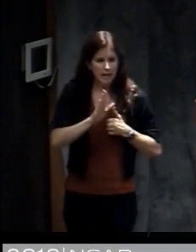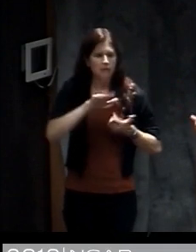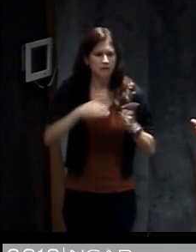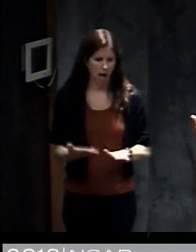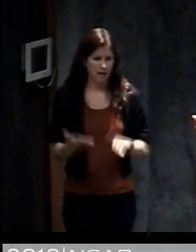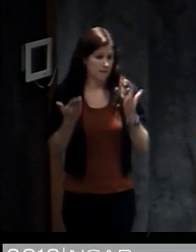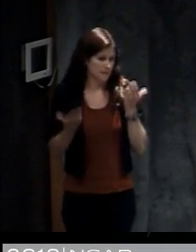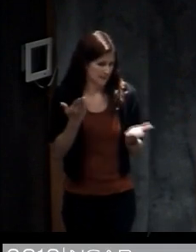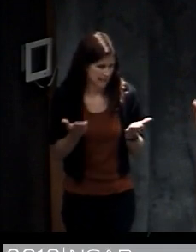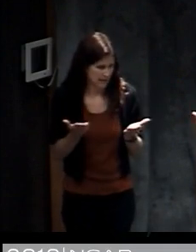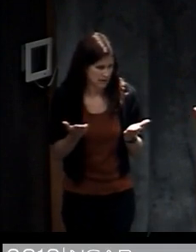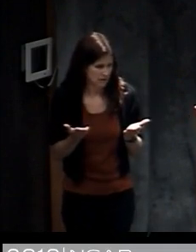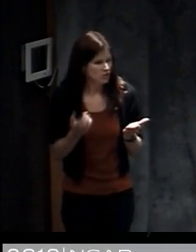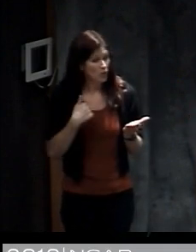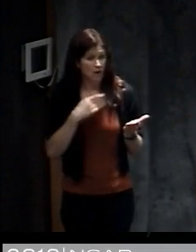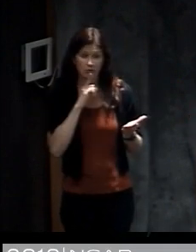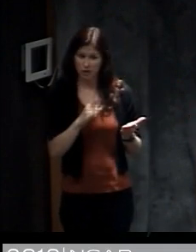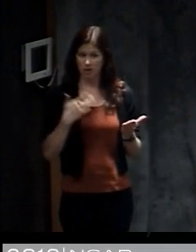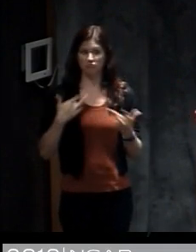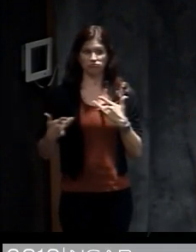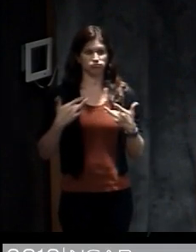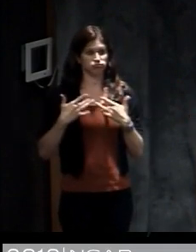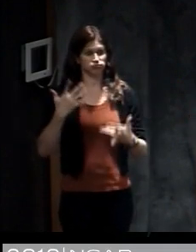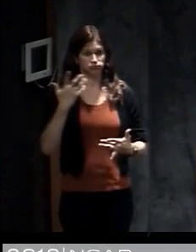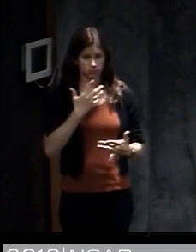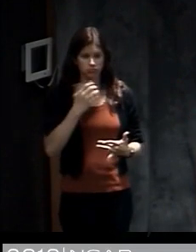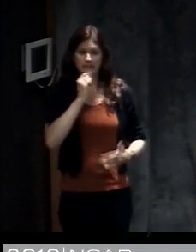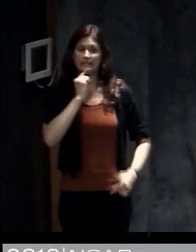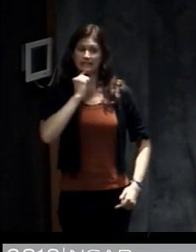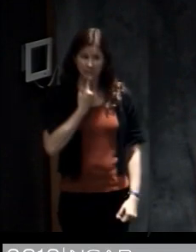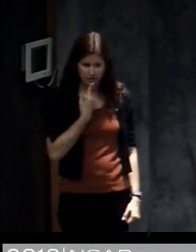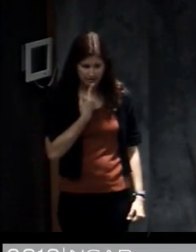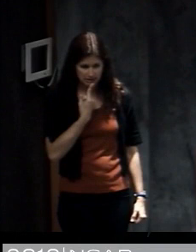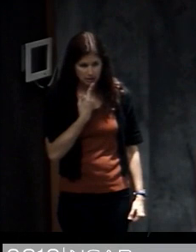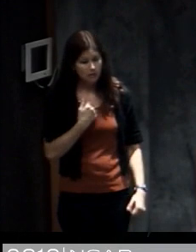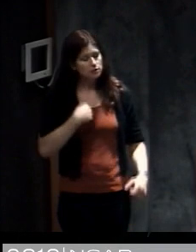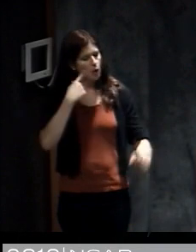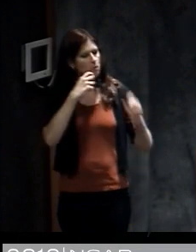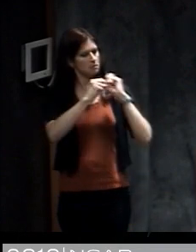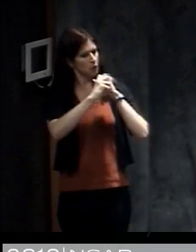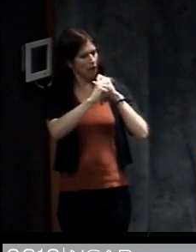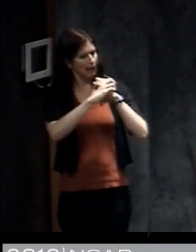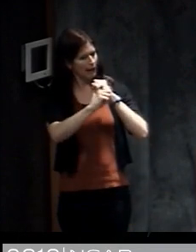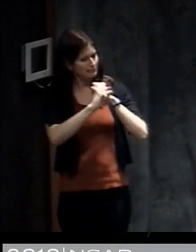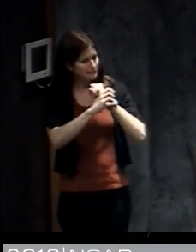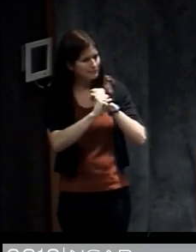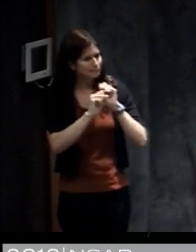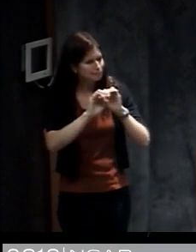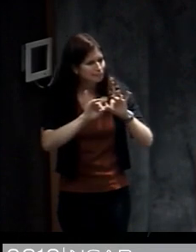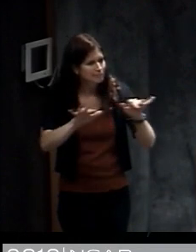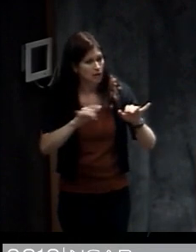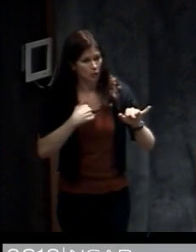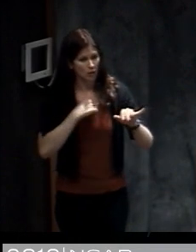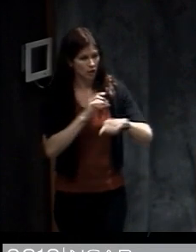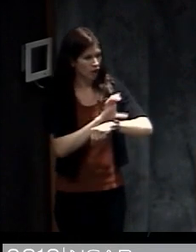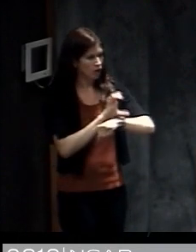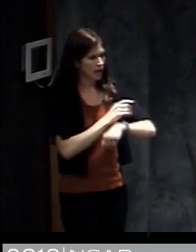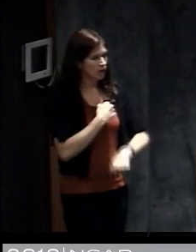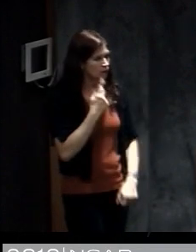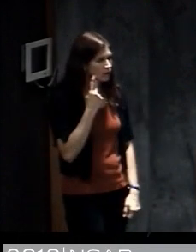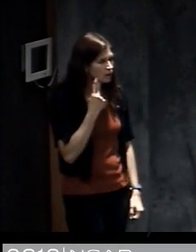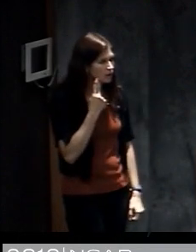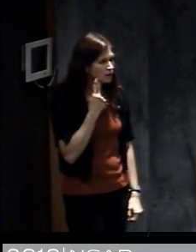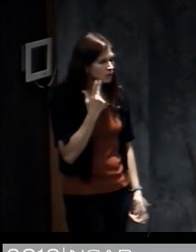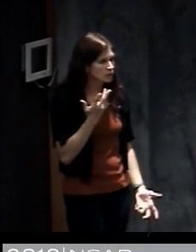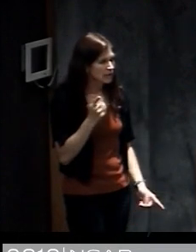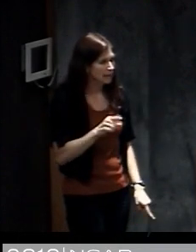or you may face certain death. That's how concerned they were. And so these messages were broadcast when we were watching this, you know, where we were in Colorado and thinking, oh, no, you know, what's going to